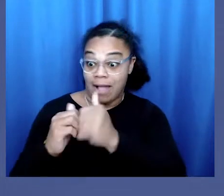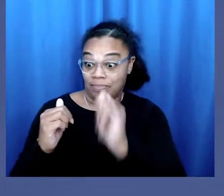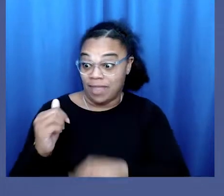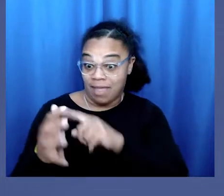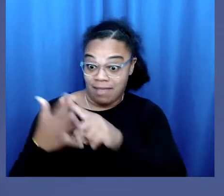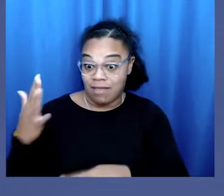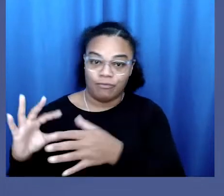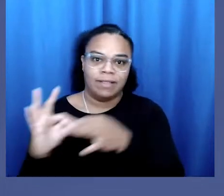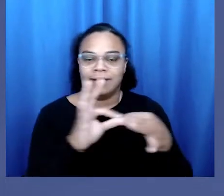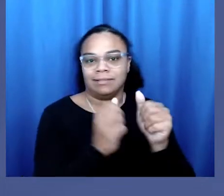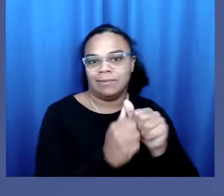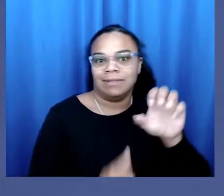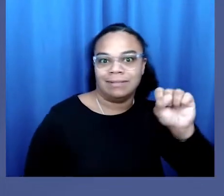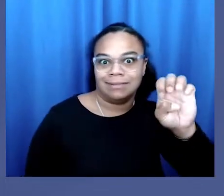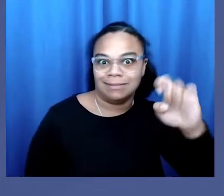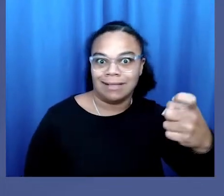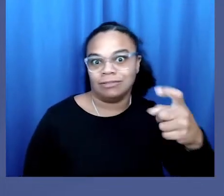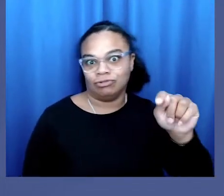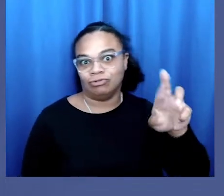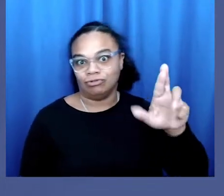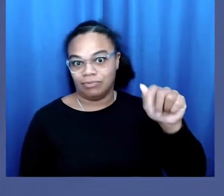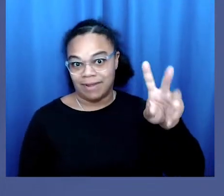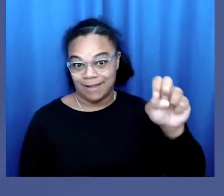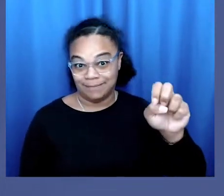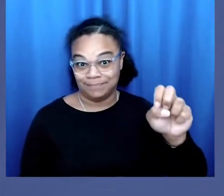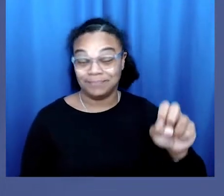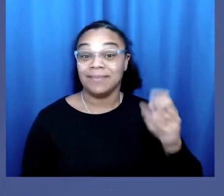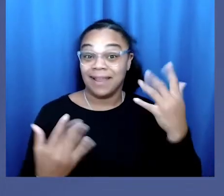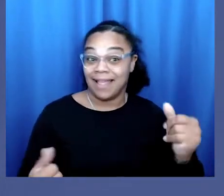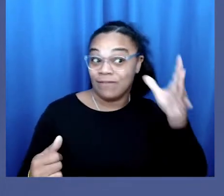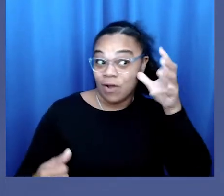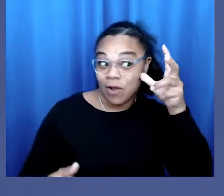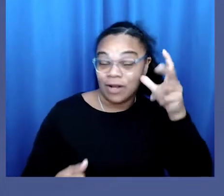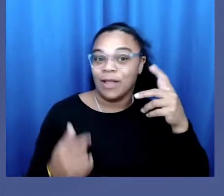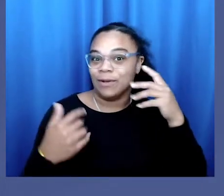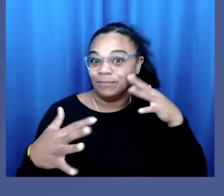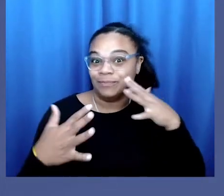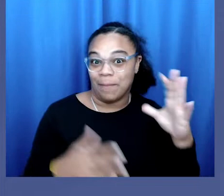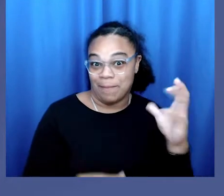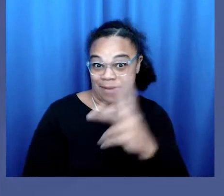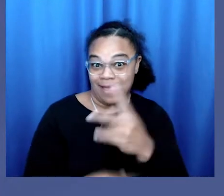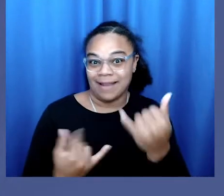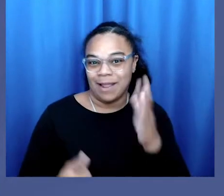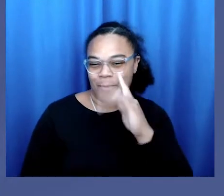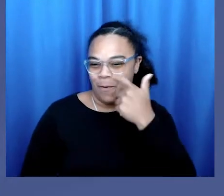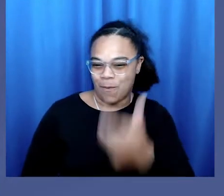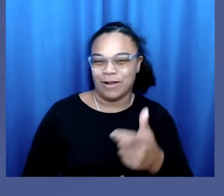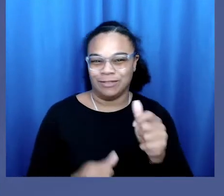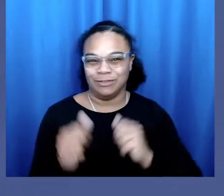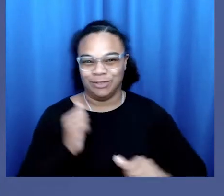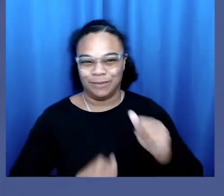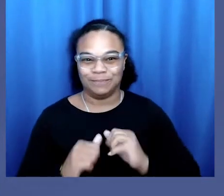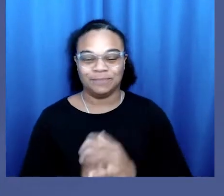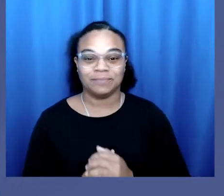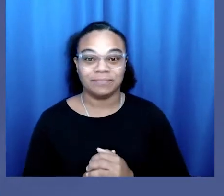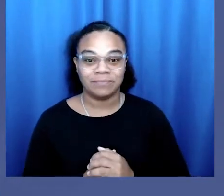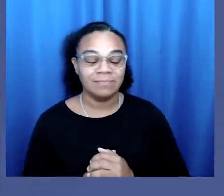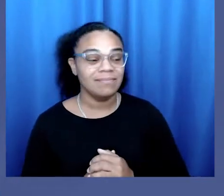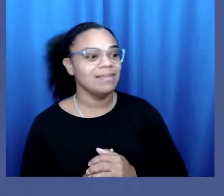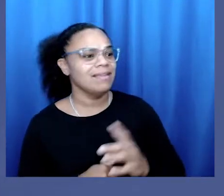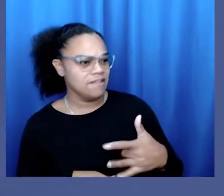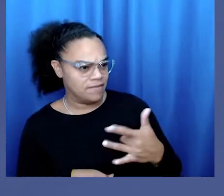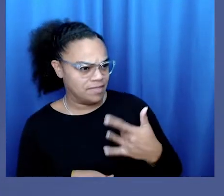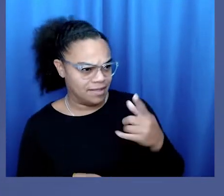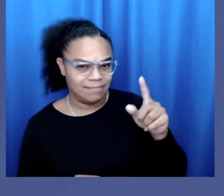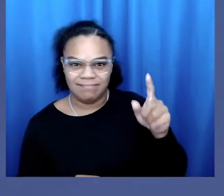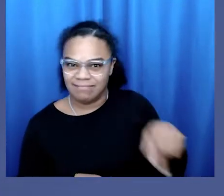trade. All right, we've got our audio back. Now let's go watch the show. I feel like they have to know everything when